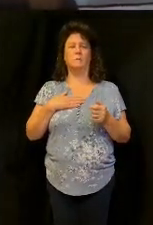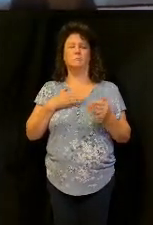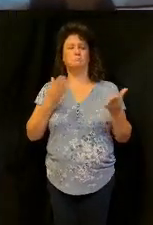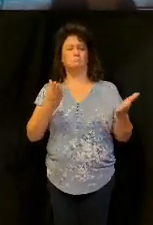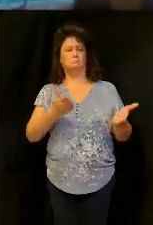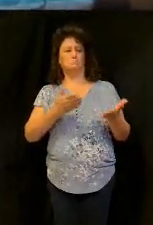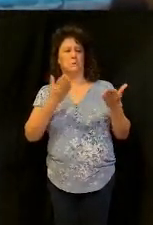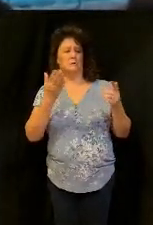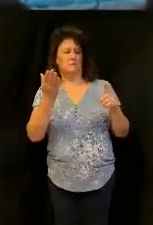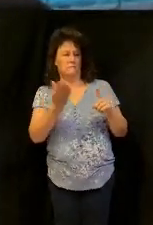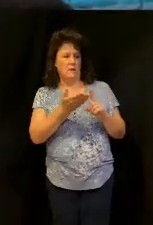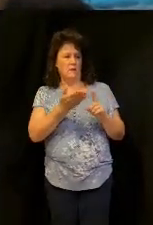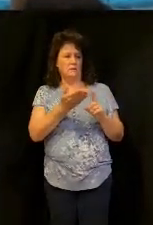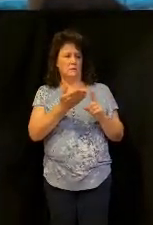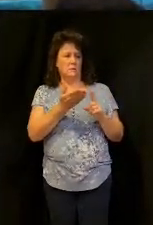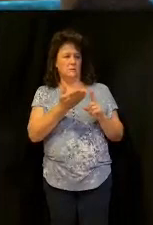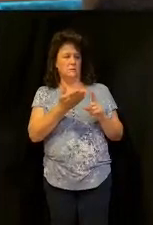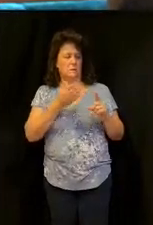it.